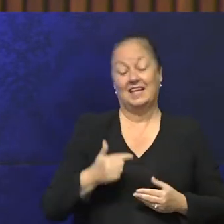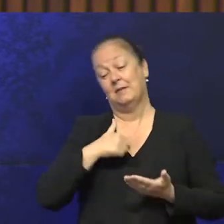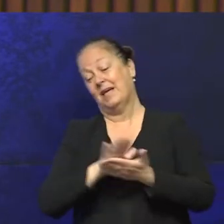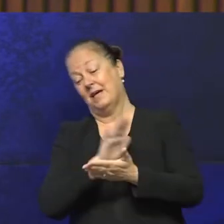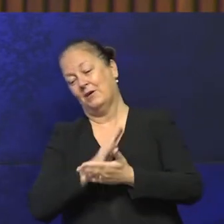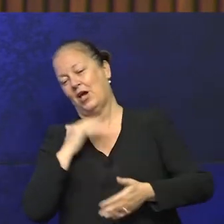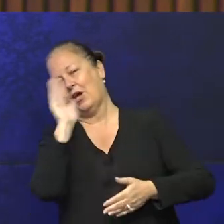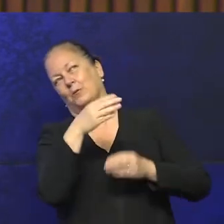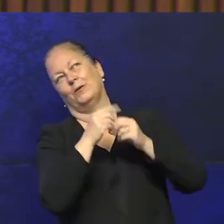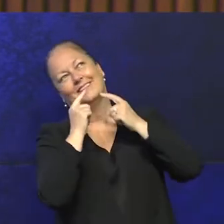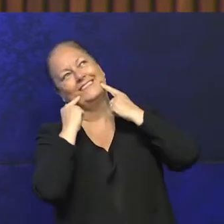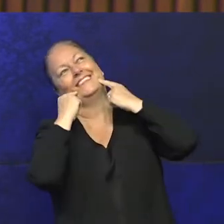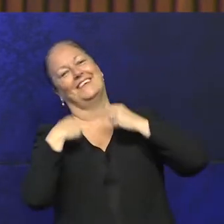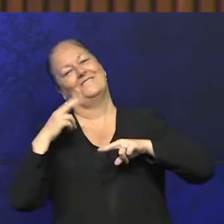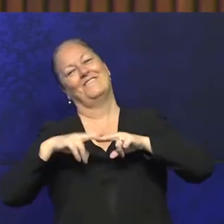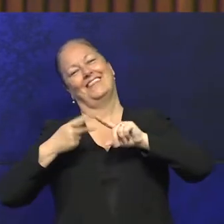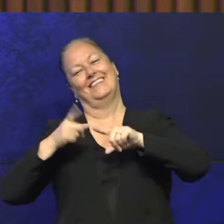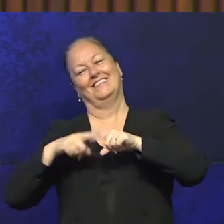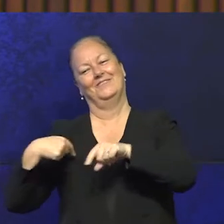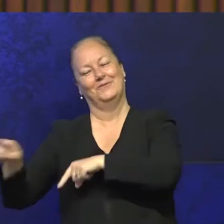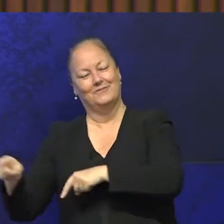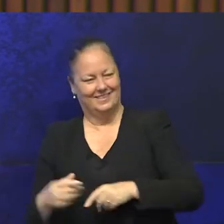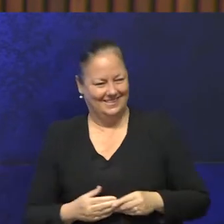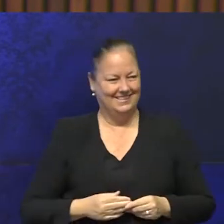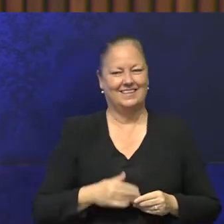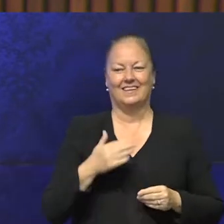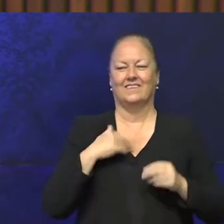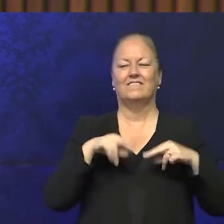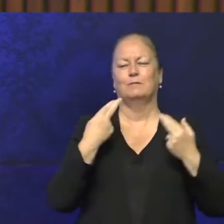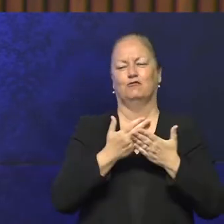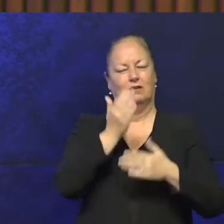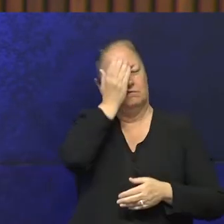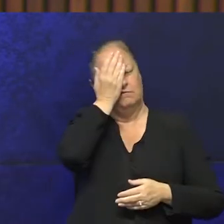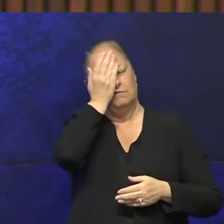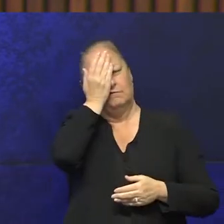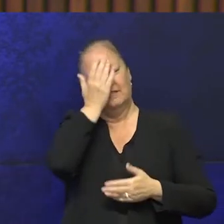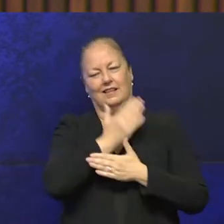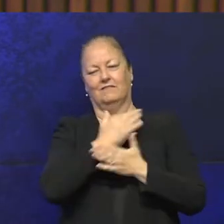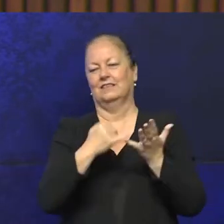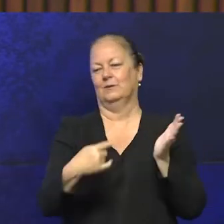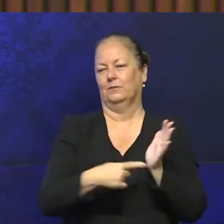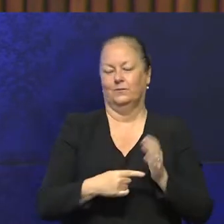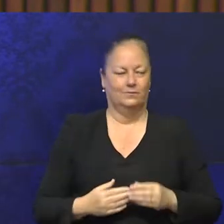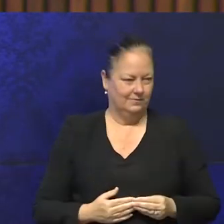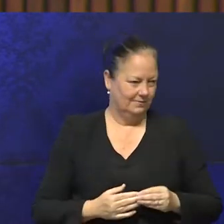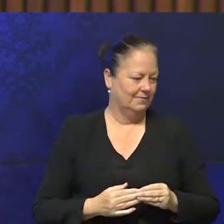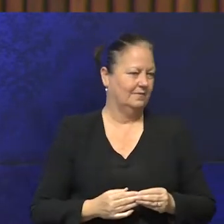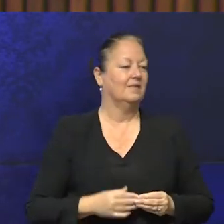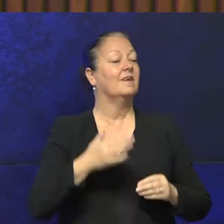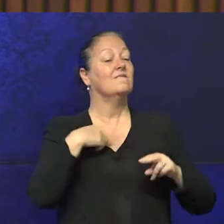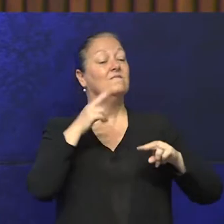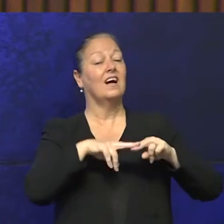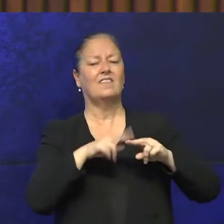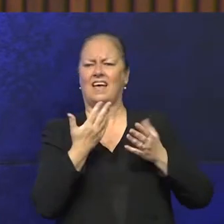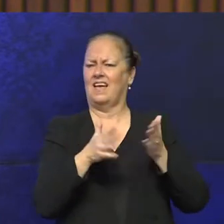happy. I go home with a big smile. And our family's pretty well one-eyed St Kilda too. And how my father got